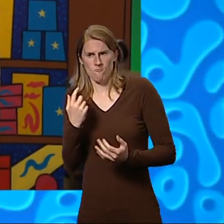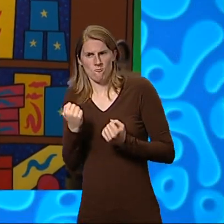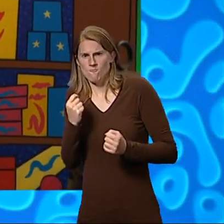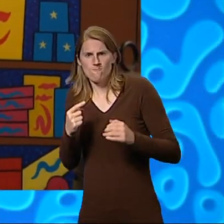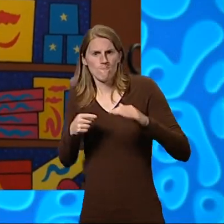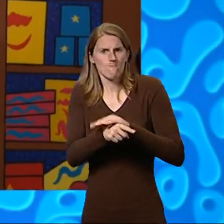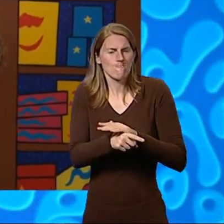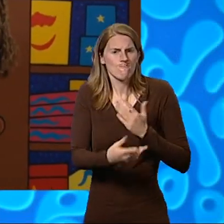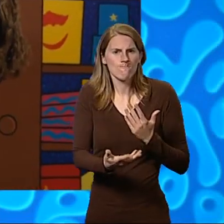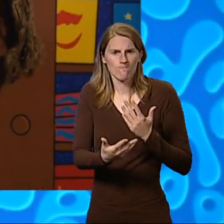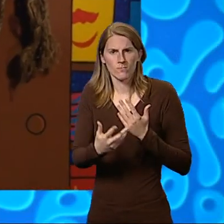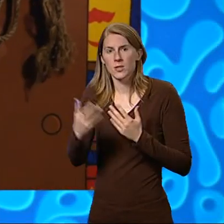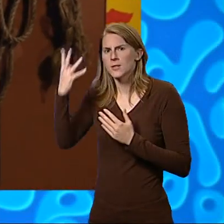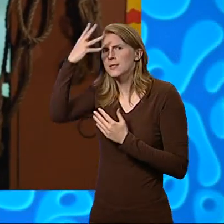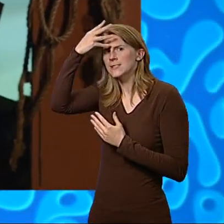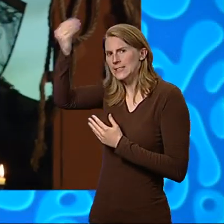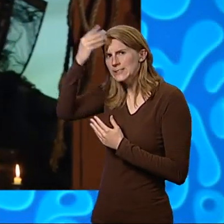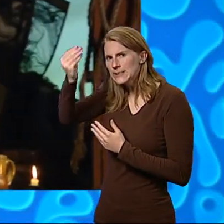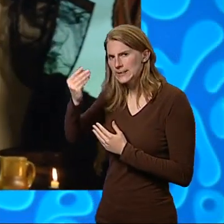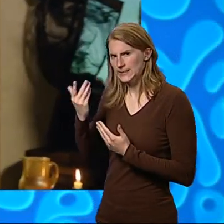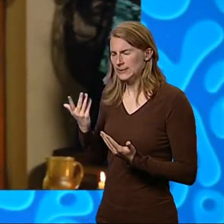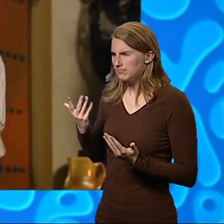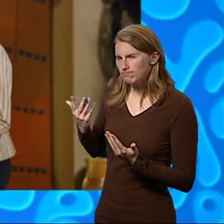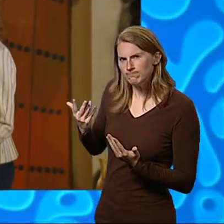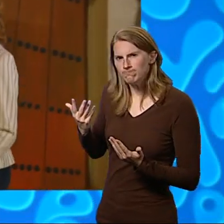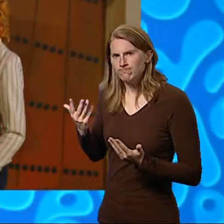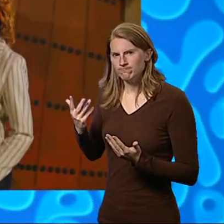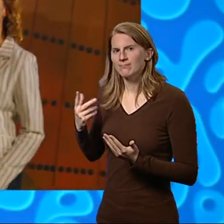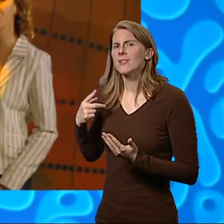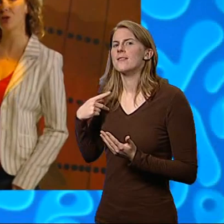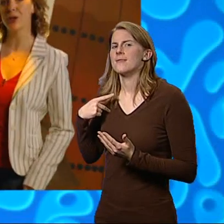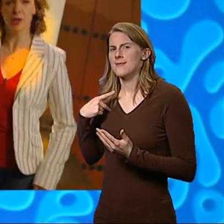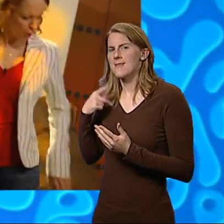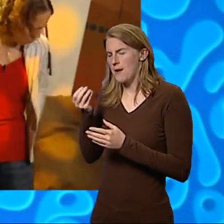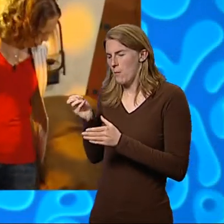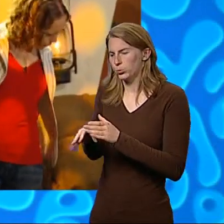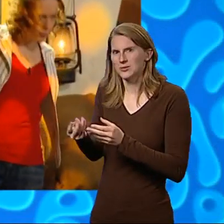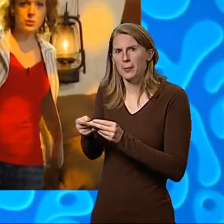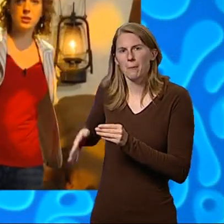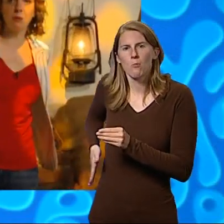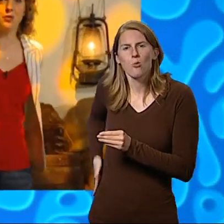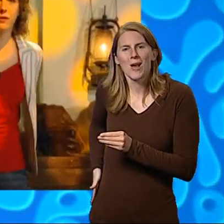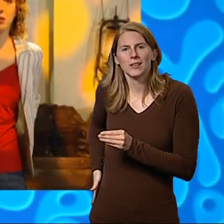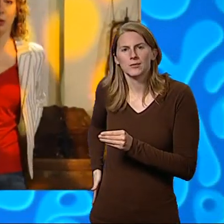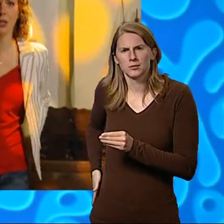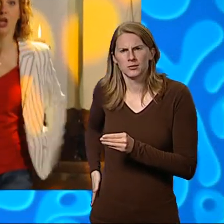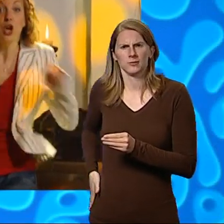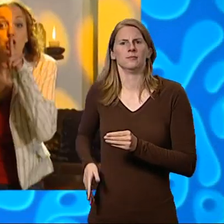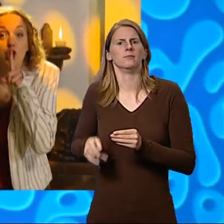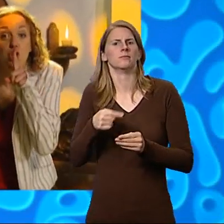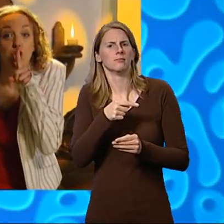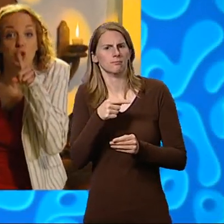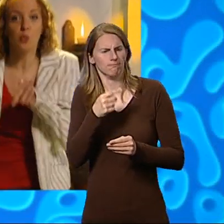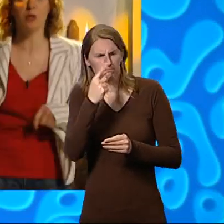As Smudge was dragged away, Ziggy reached out and stuffed something down the back of Smudge's trousers. Oh, said Smudge, very surprised.